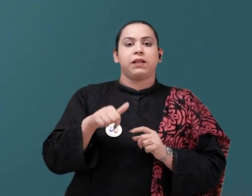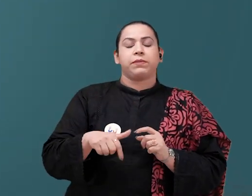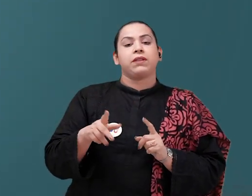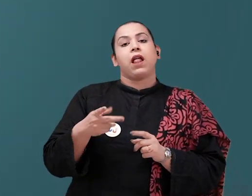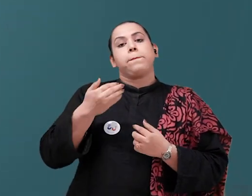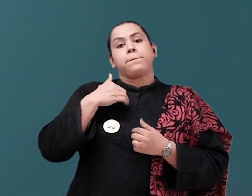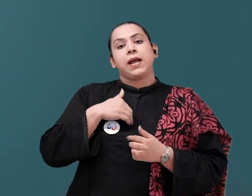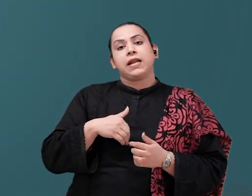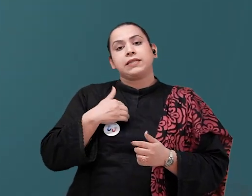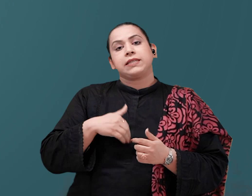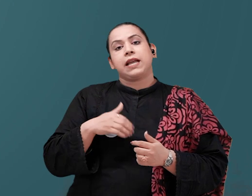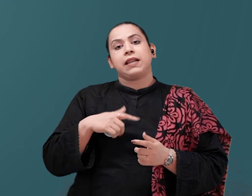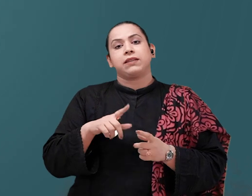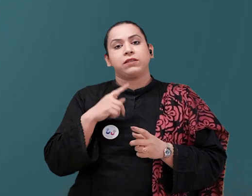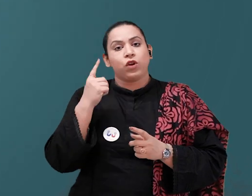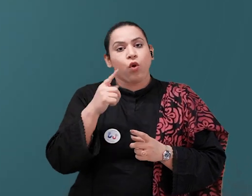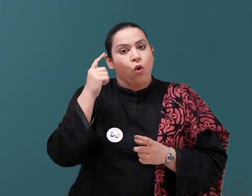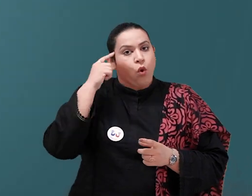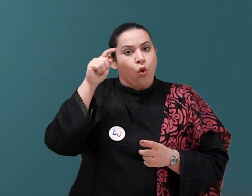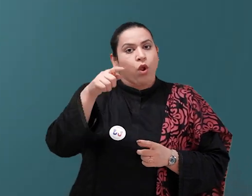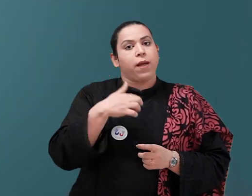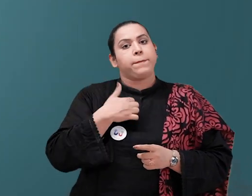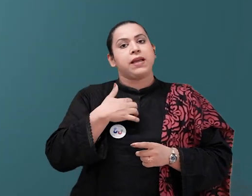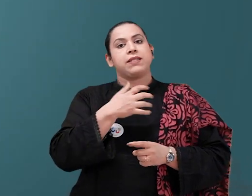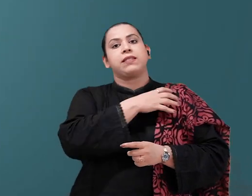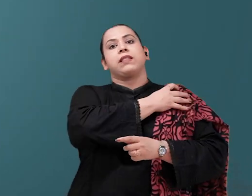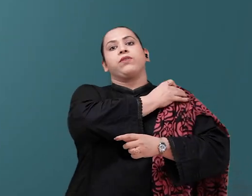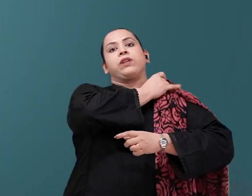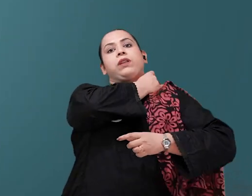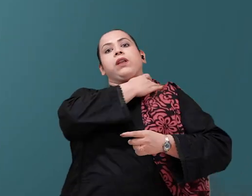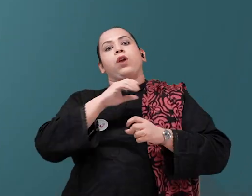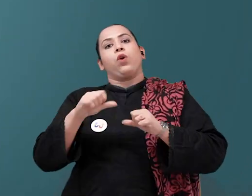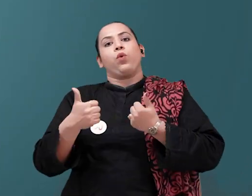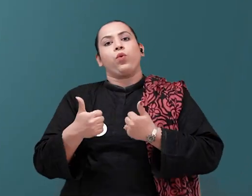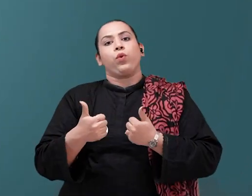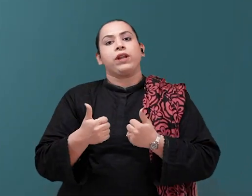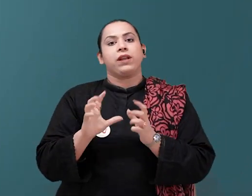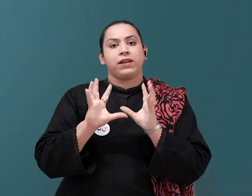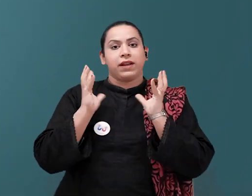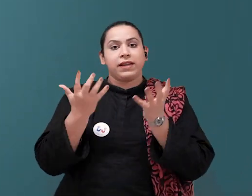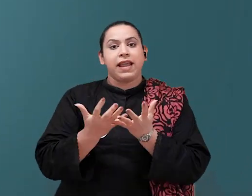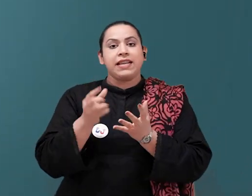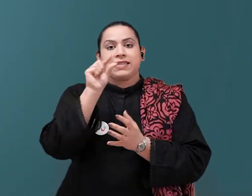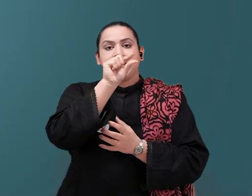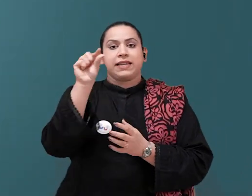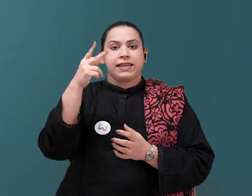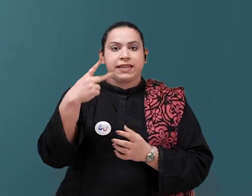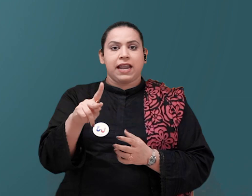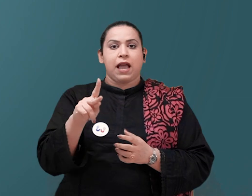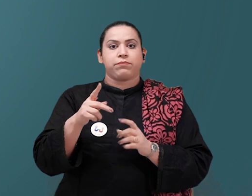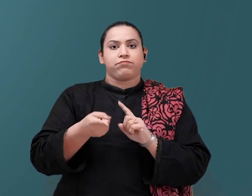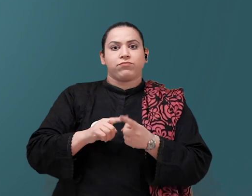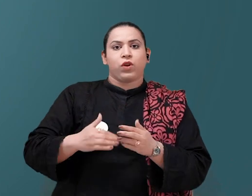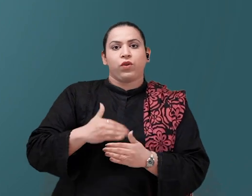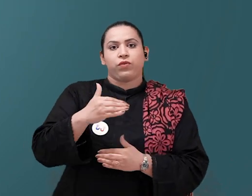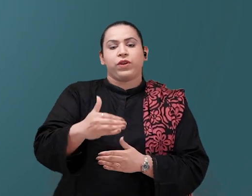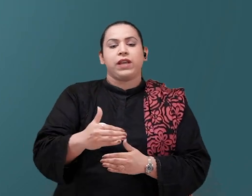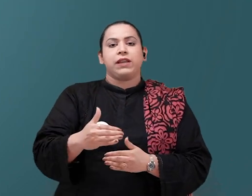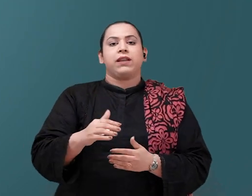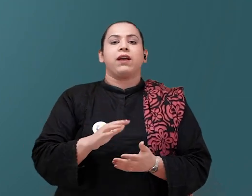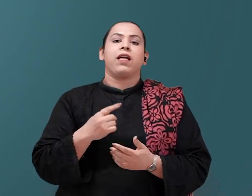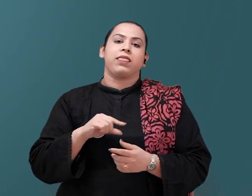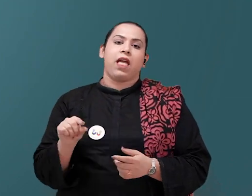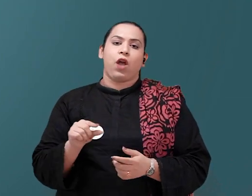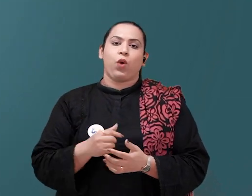myself. And, to win an international title. I have a national title. But, moving towards international title now. that, we